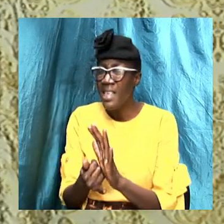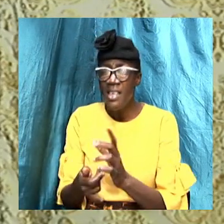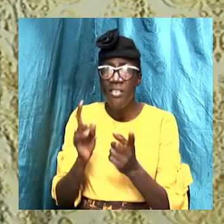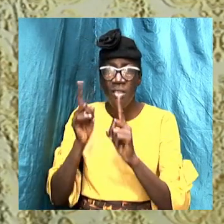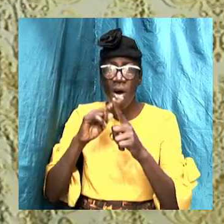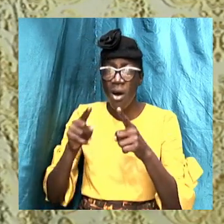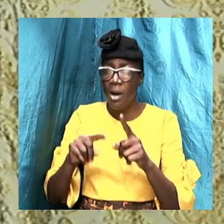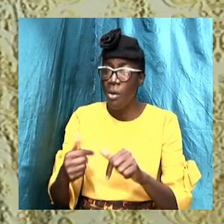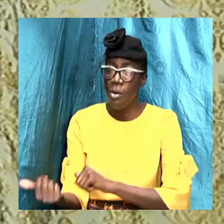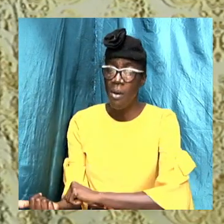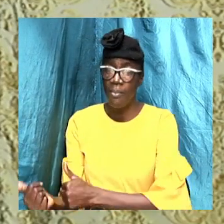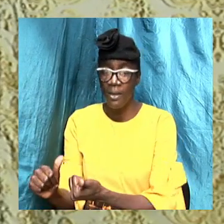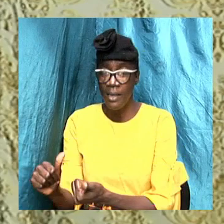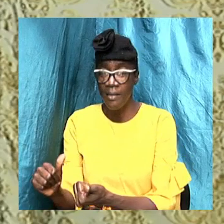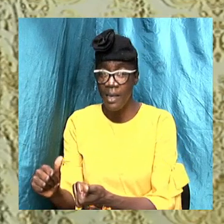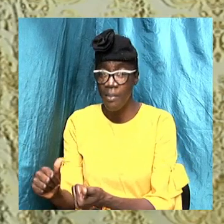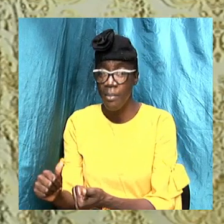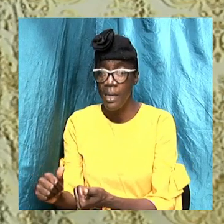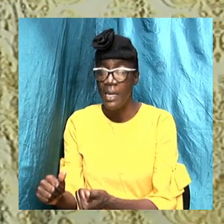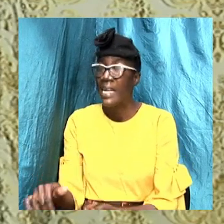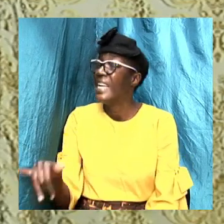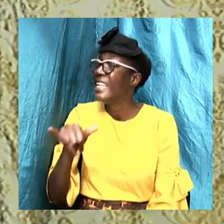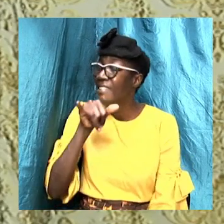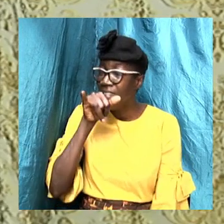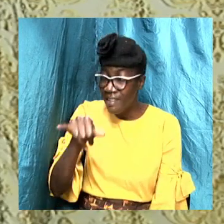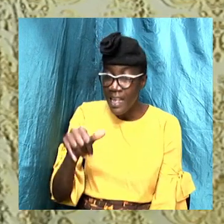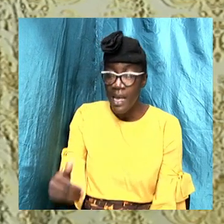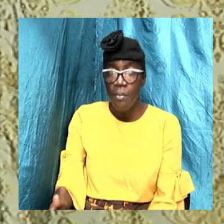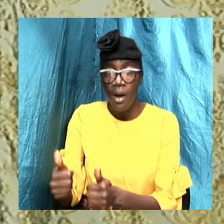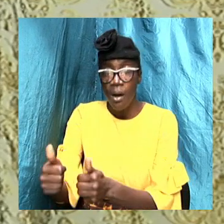and it was the same apostles